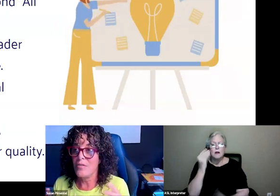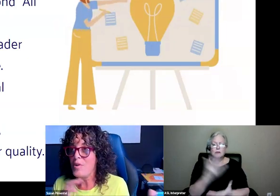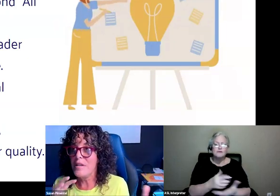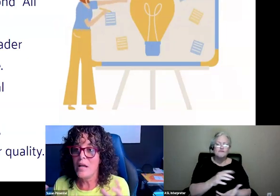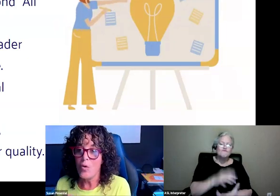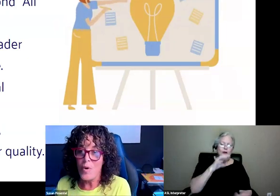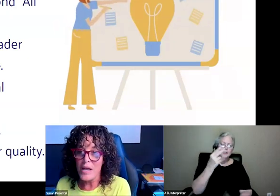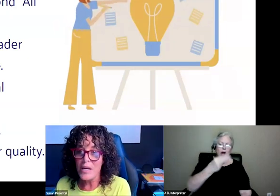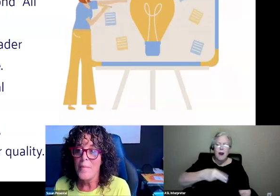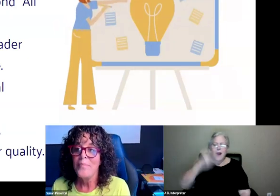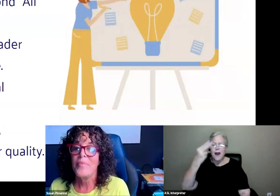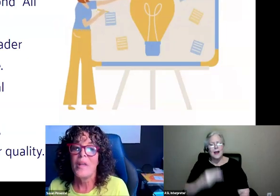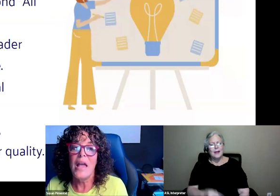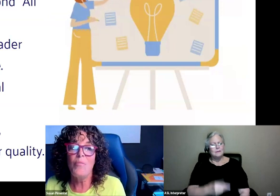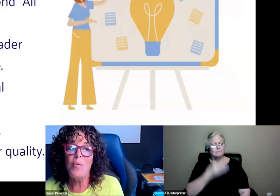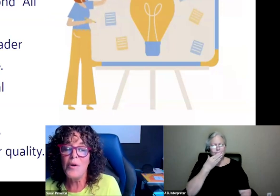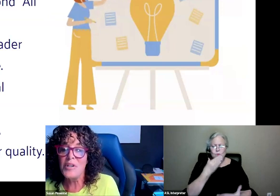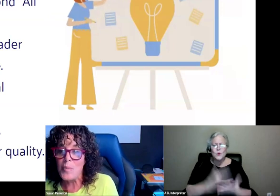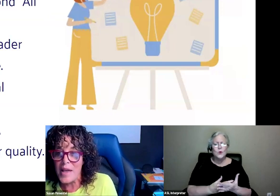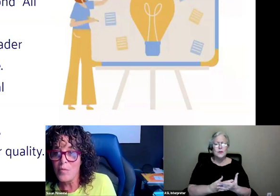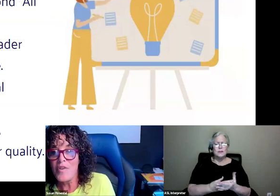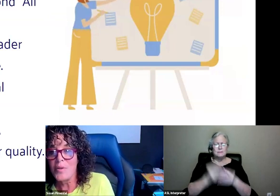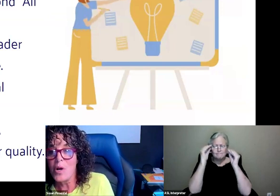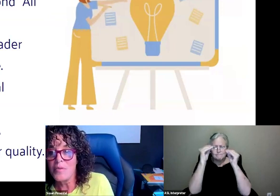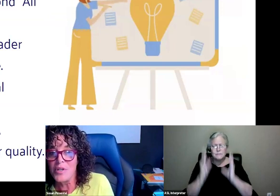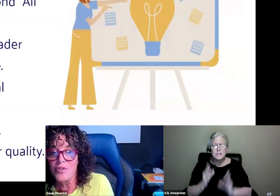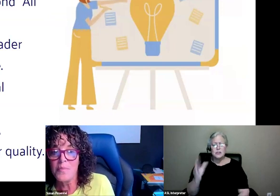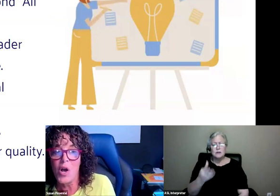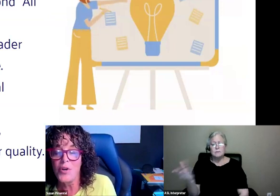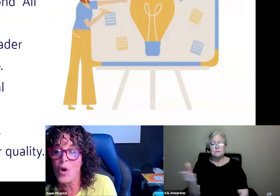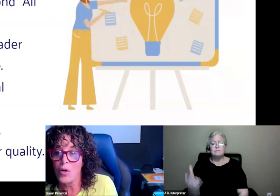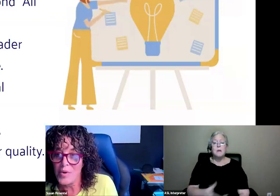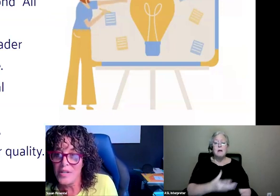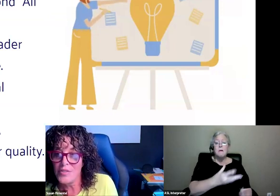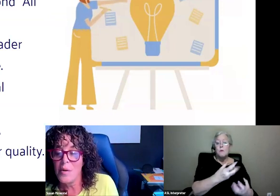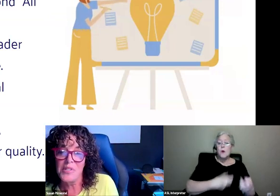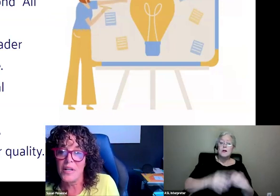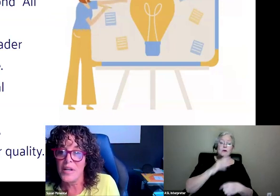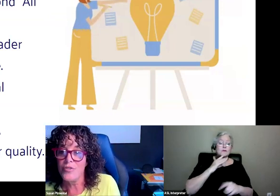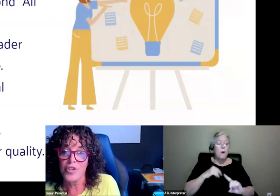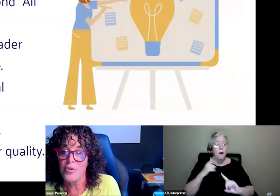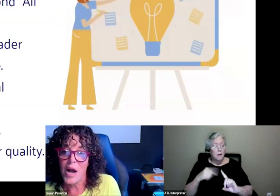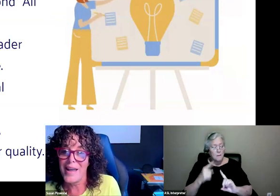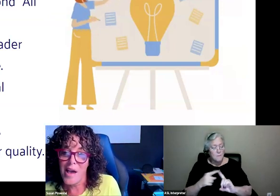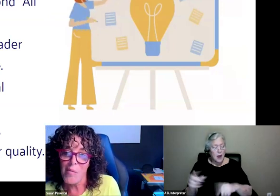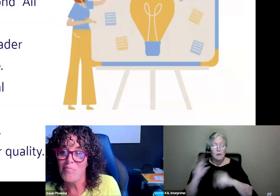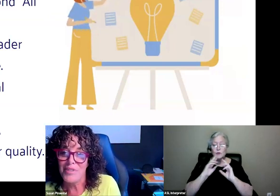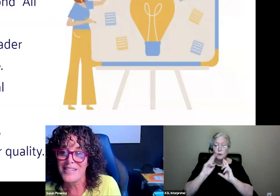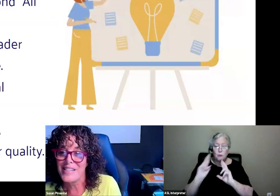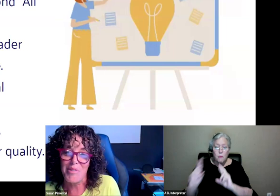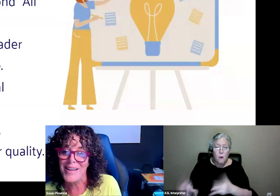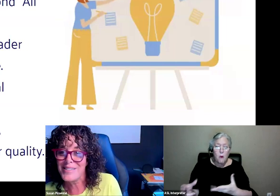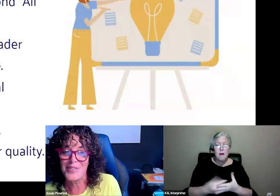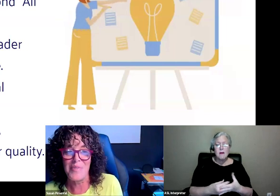red, green, yellow, red. And we want to expand and refine the conversation beyond all greens. It's almost like an H-Q-I-M